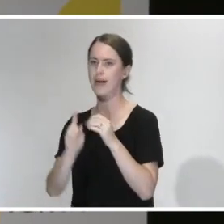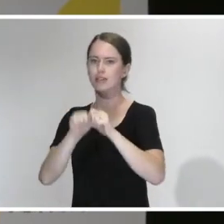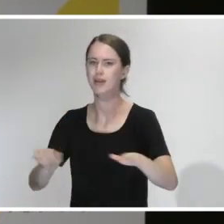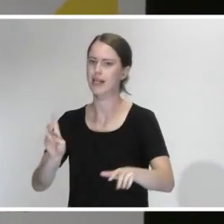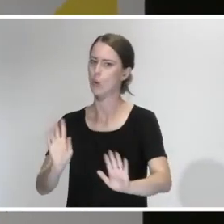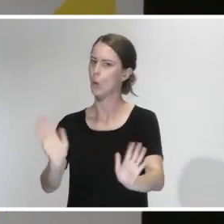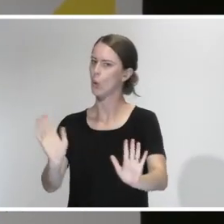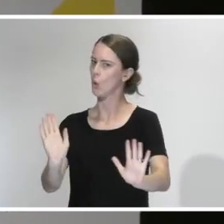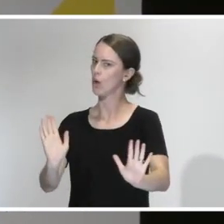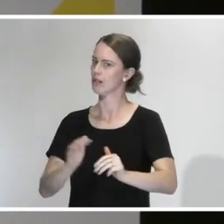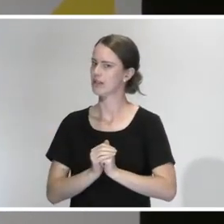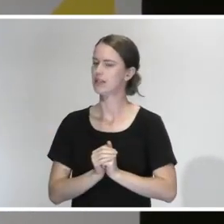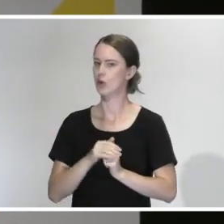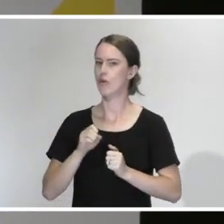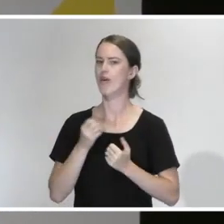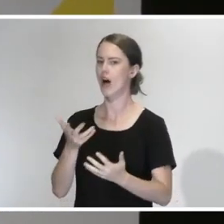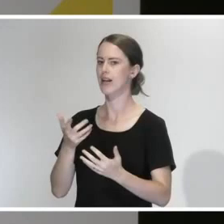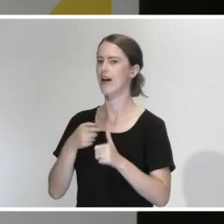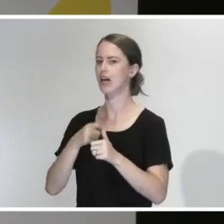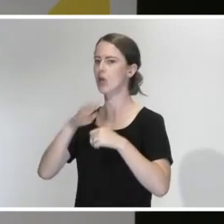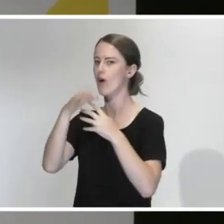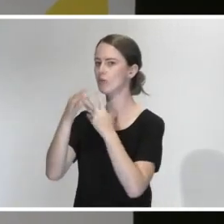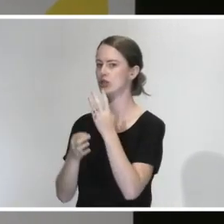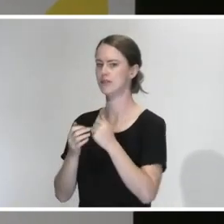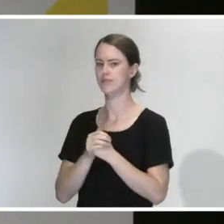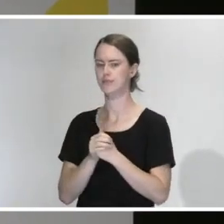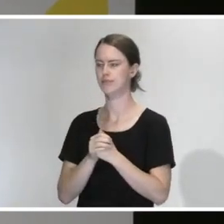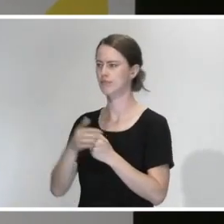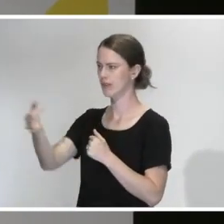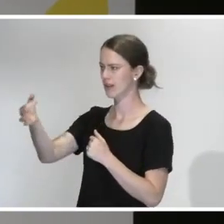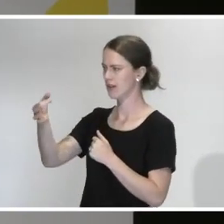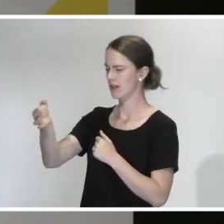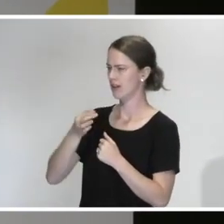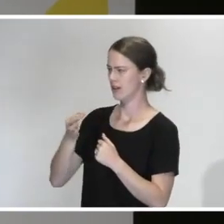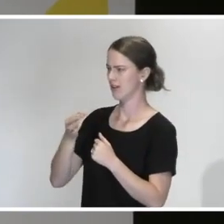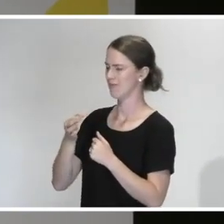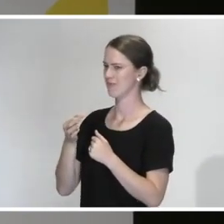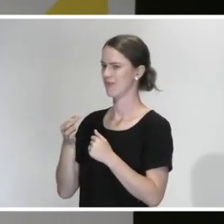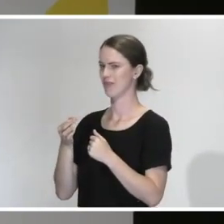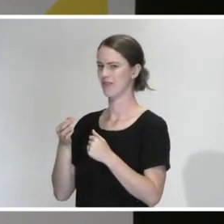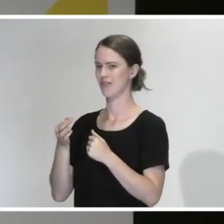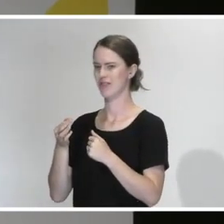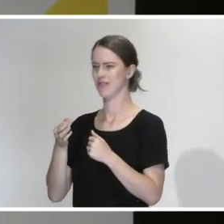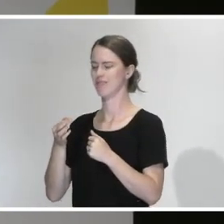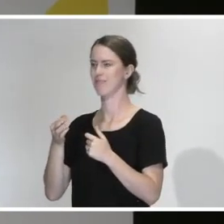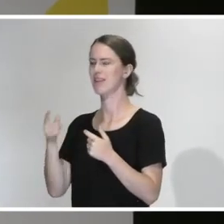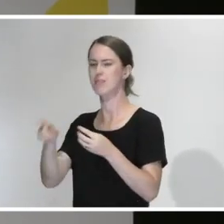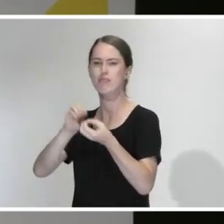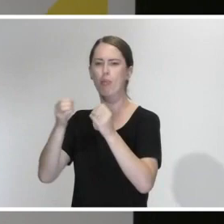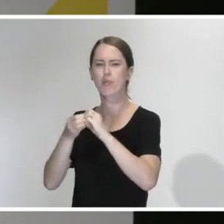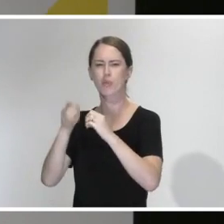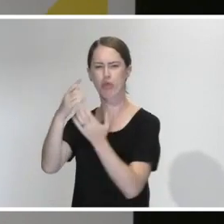to Cabinet around options there. The controls haven't been watertight, they remain not watertight, and